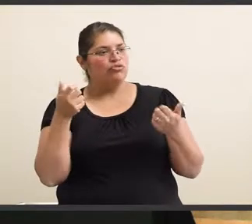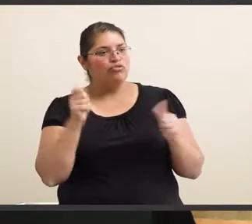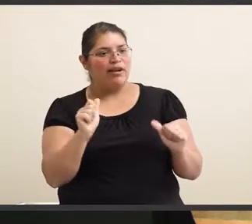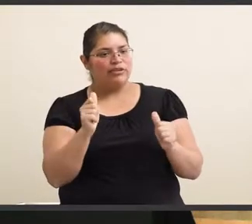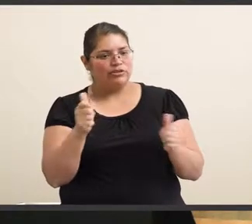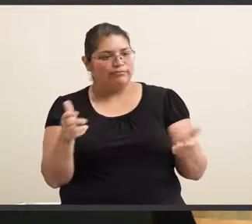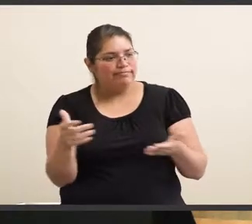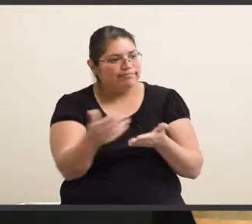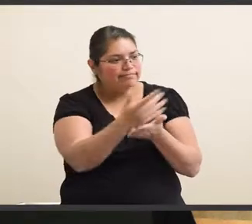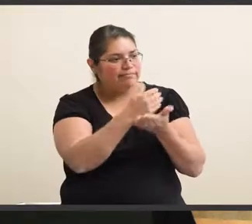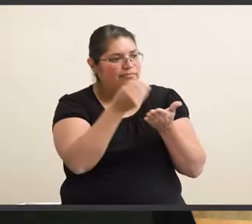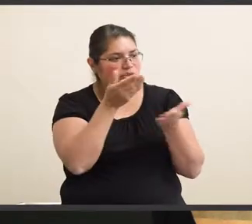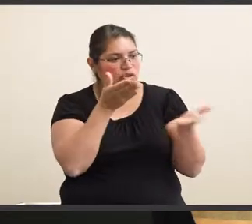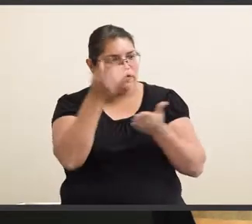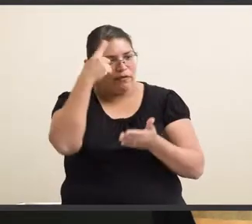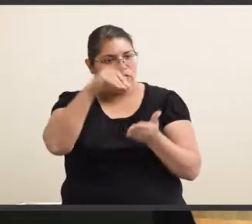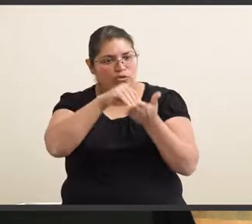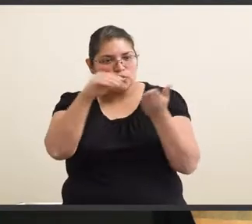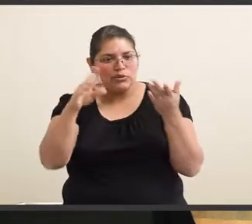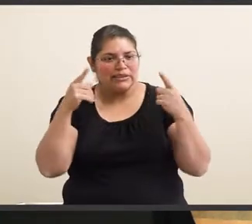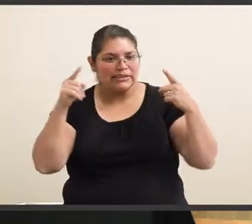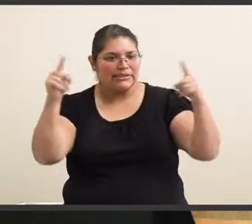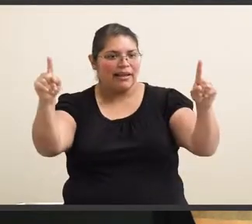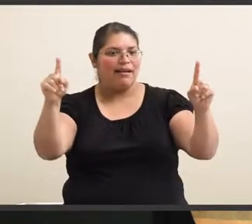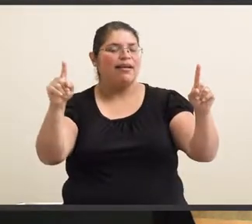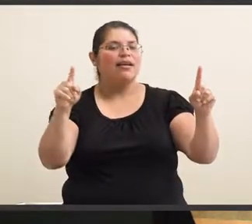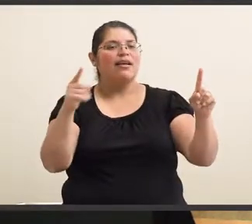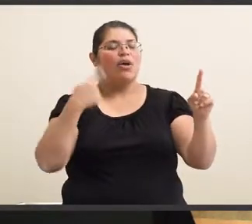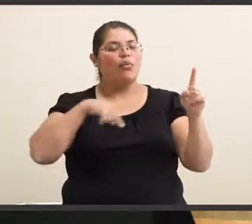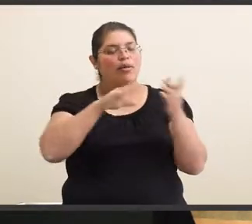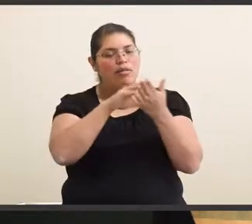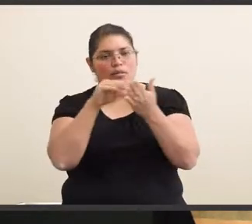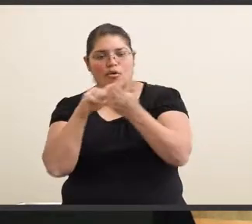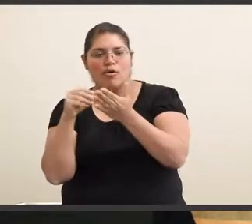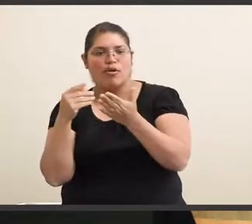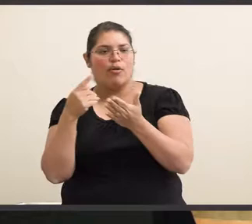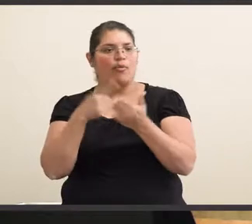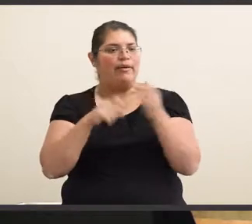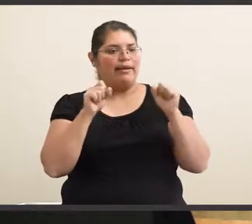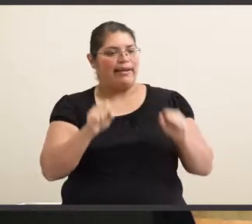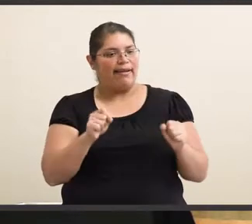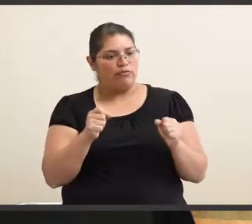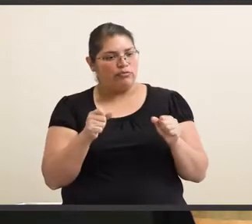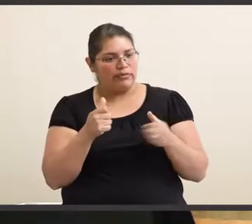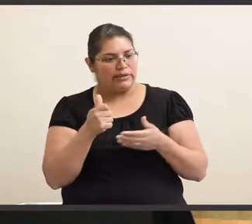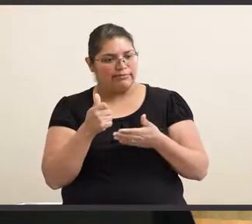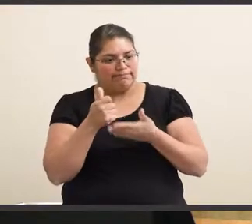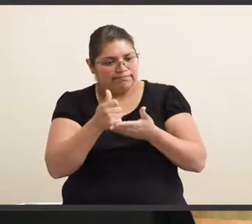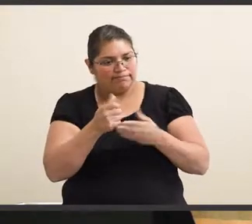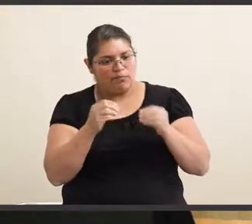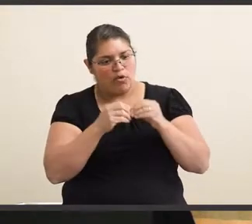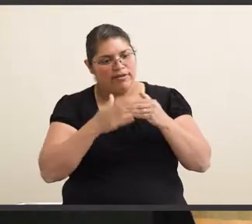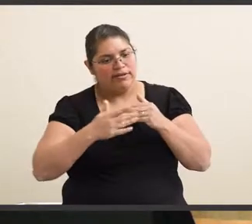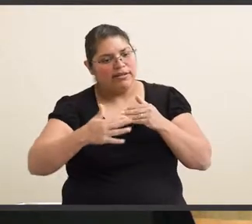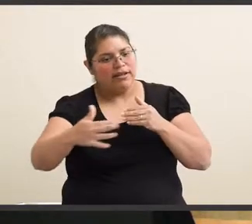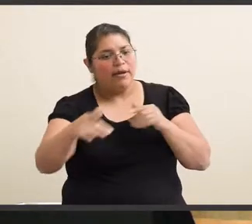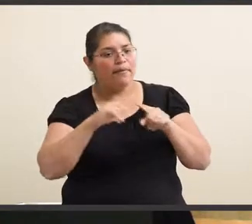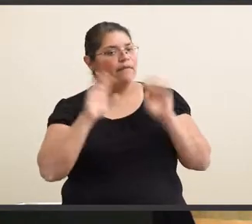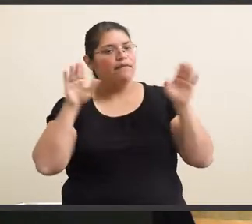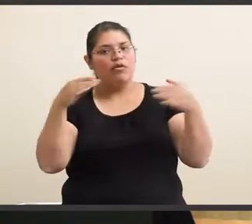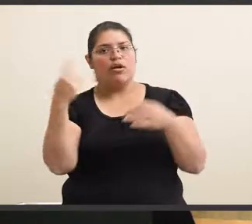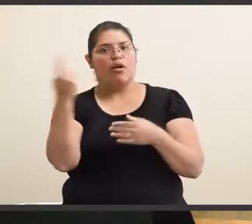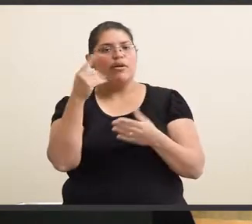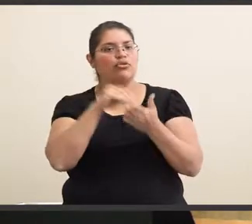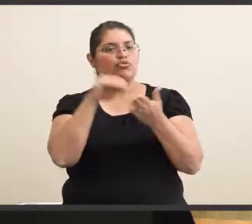student success, and build on what we learn and take it forward. But the focus is always on student